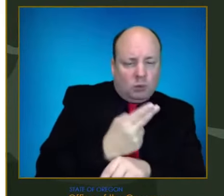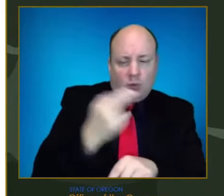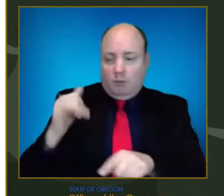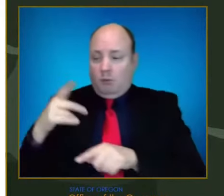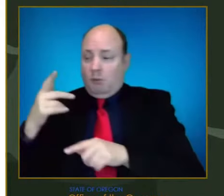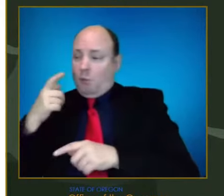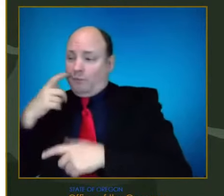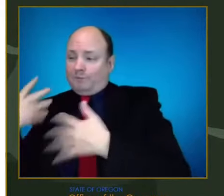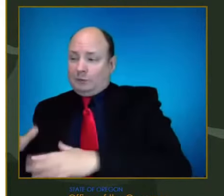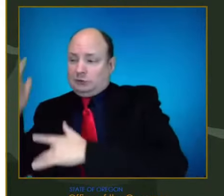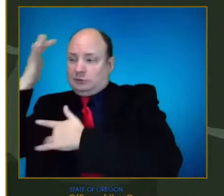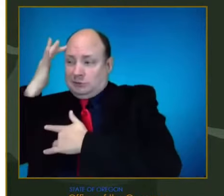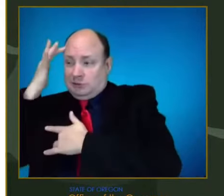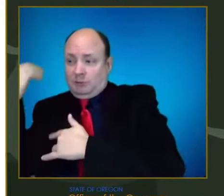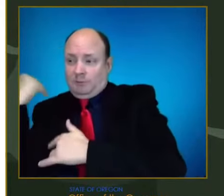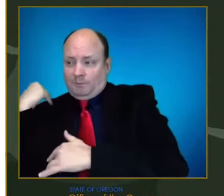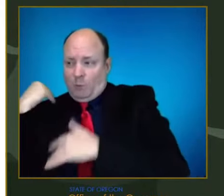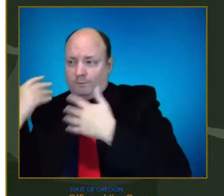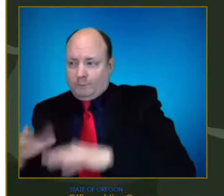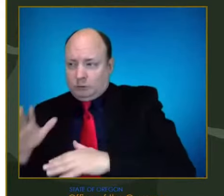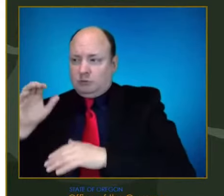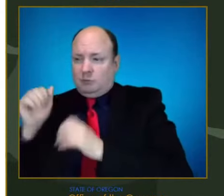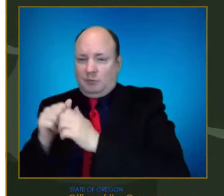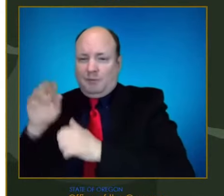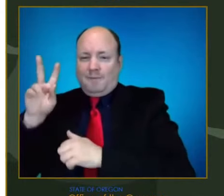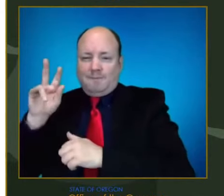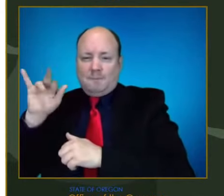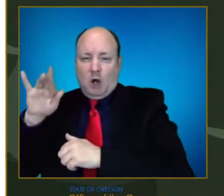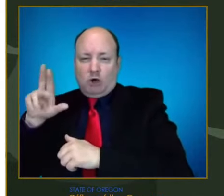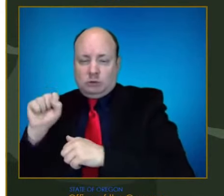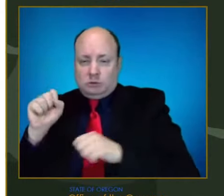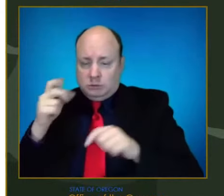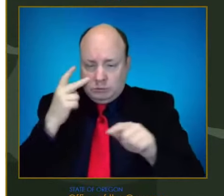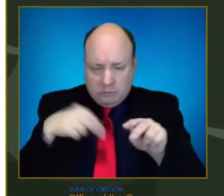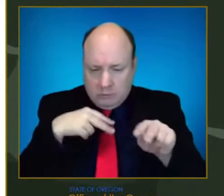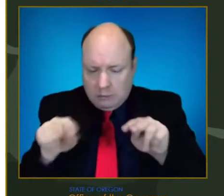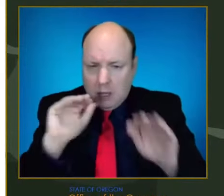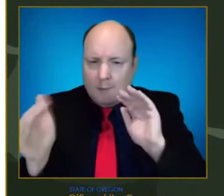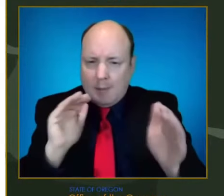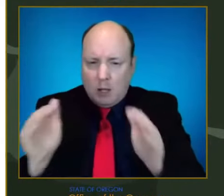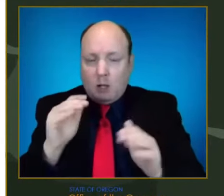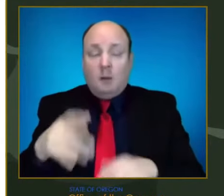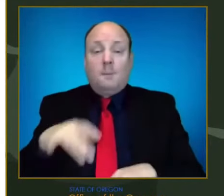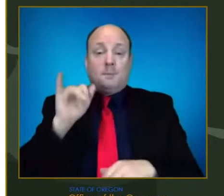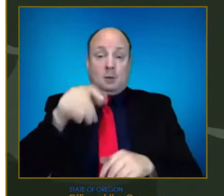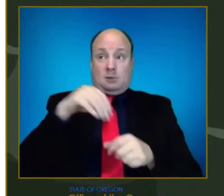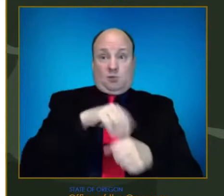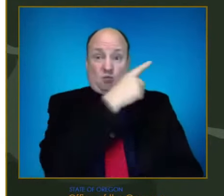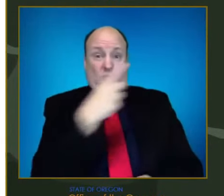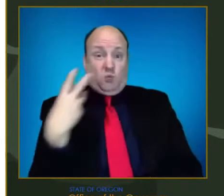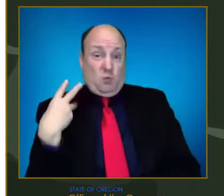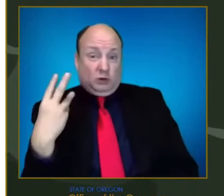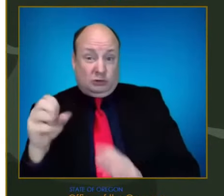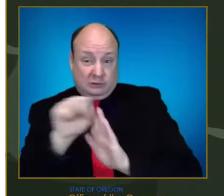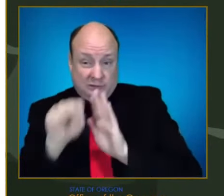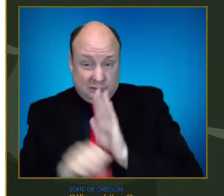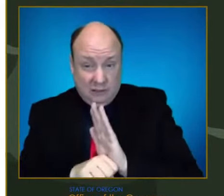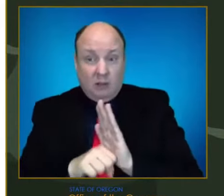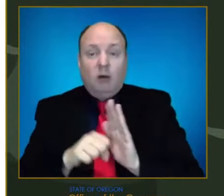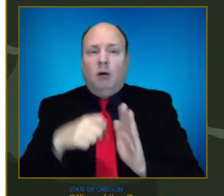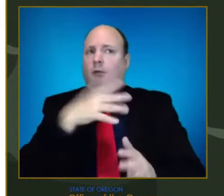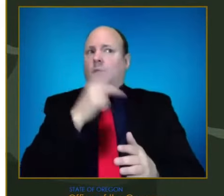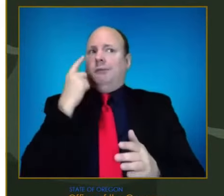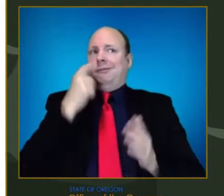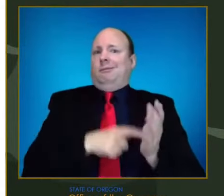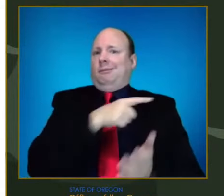seeing states as near as Washington or are seeing the doubling rate very fast. Um, so we know this is coming, coming close